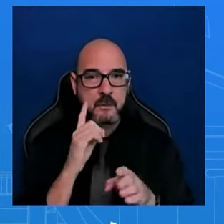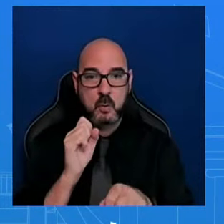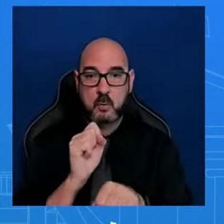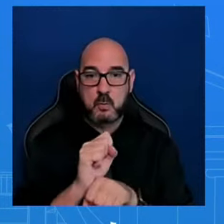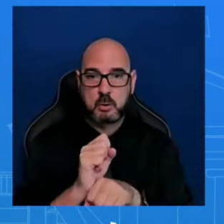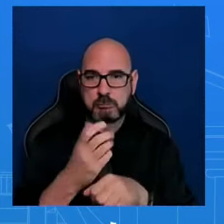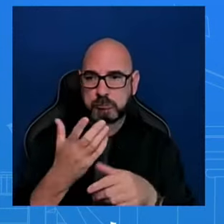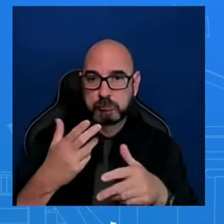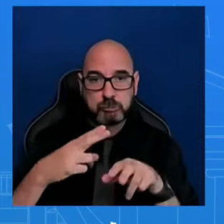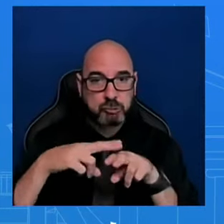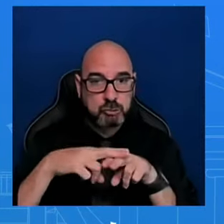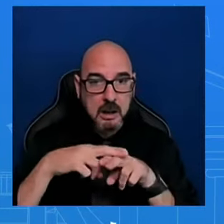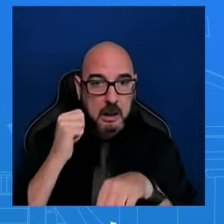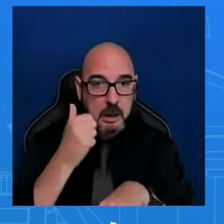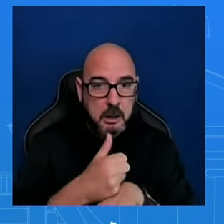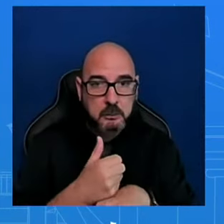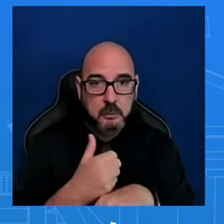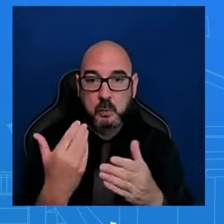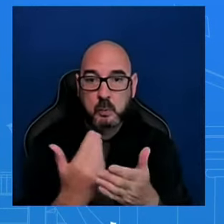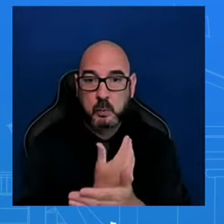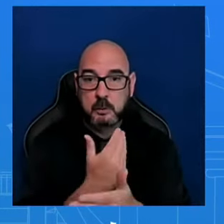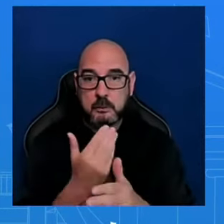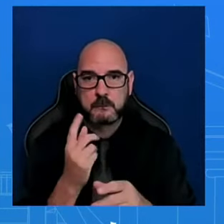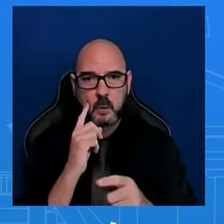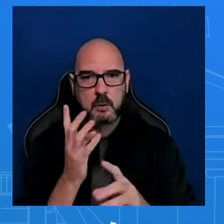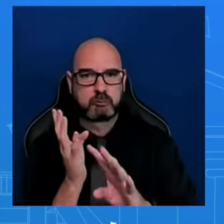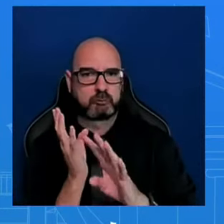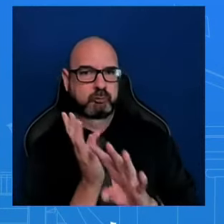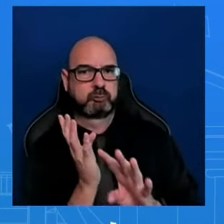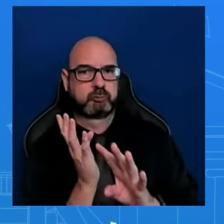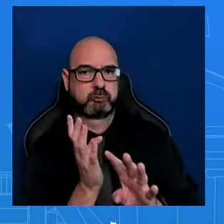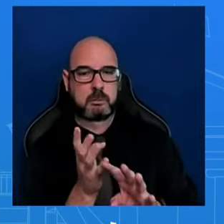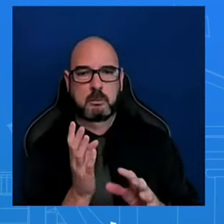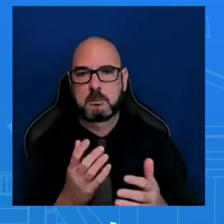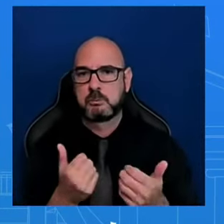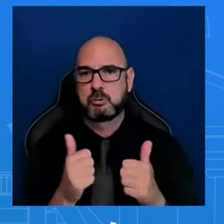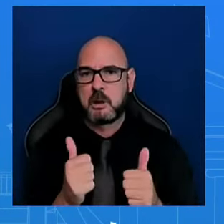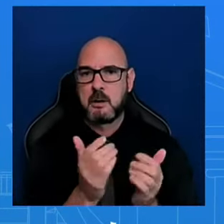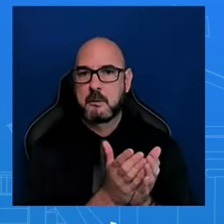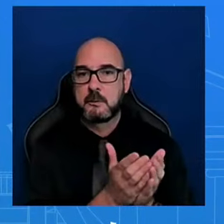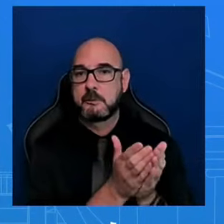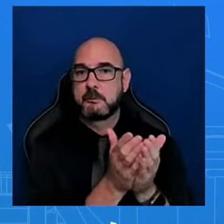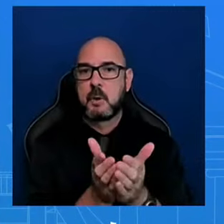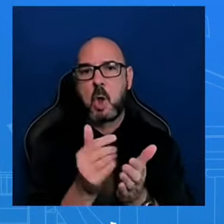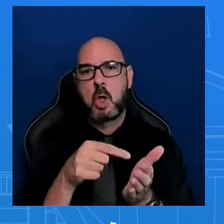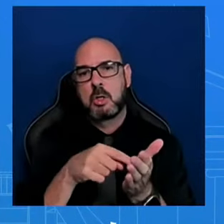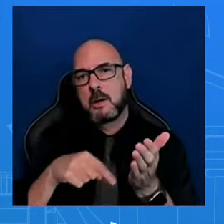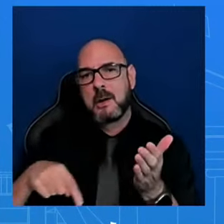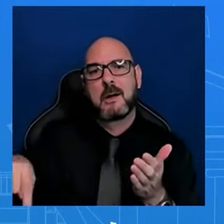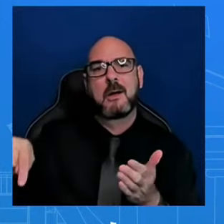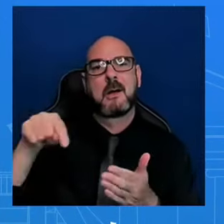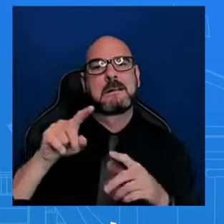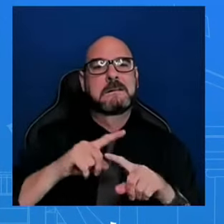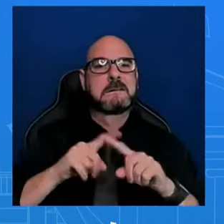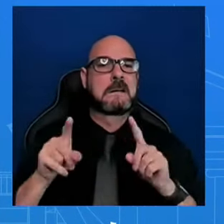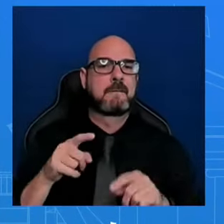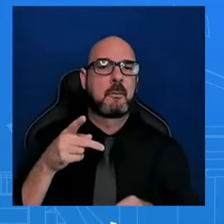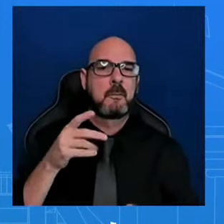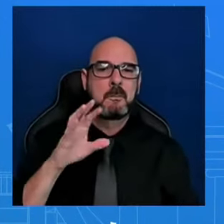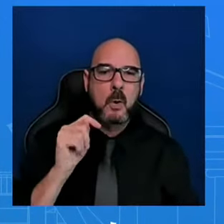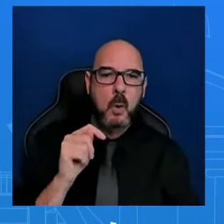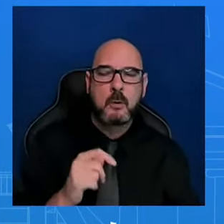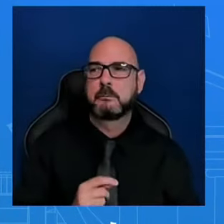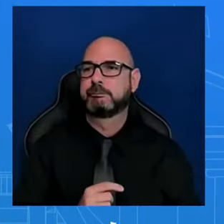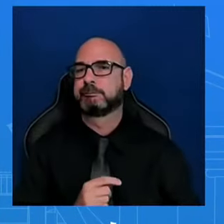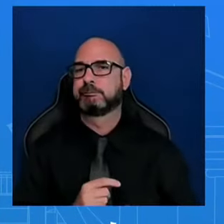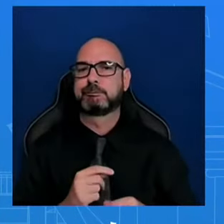ports and ocean carriers to divert vessels. The SBA, the Small Business Administration, has made low-interest disaster loan assistance